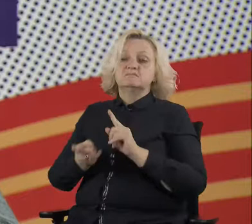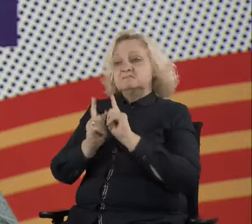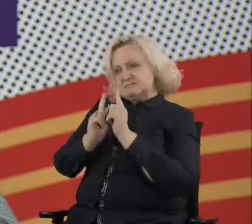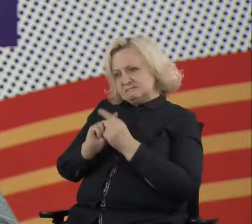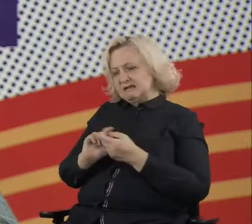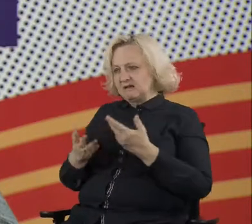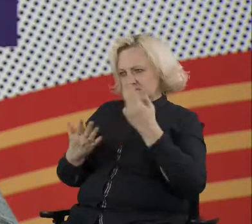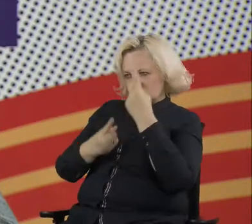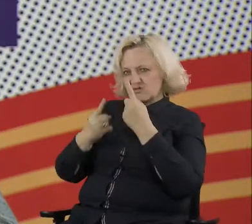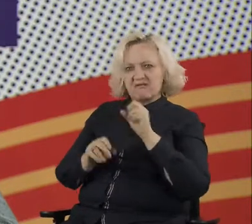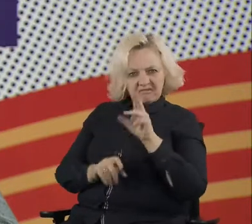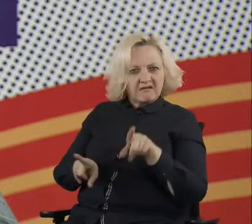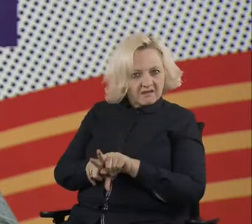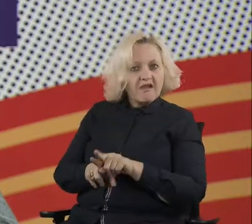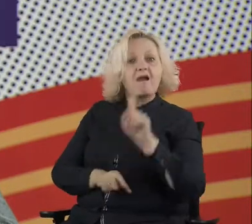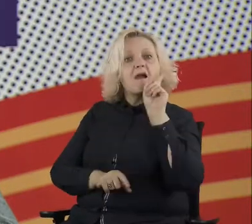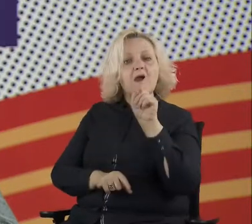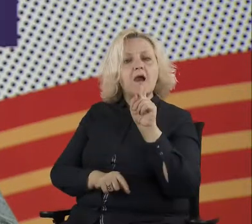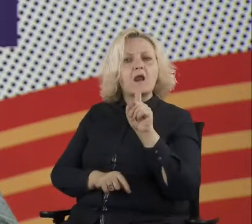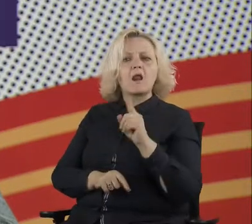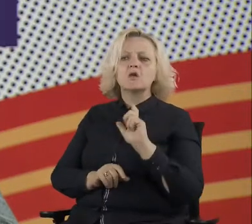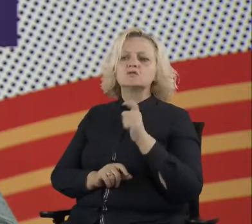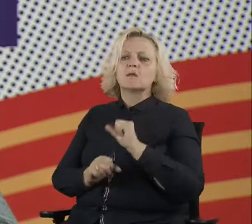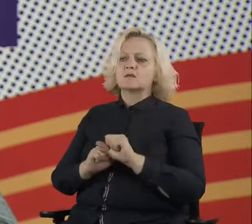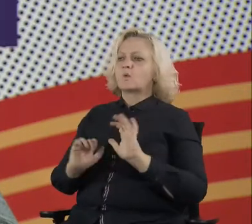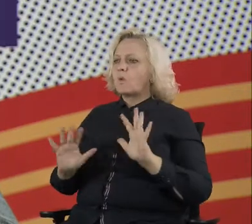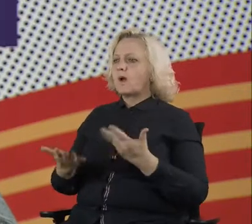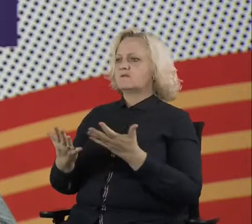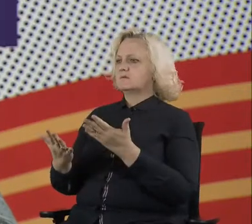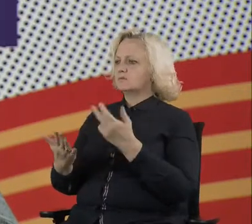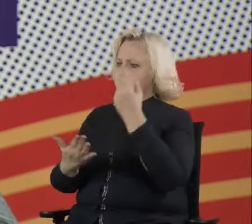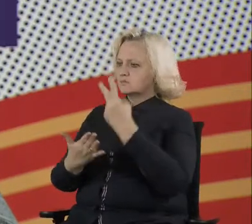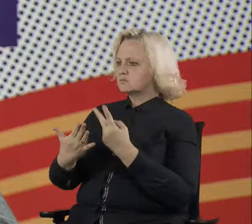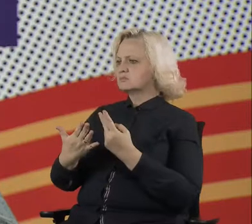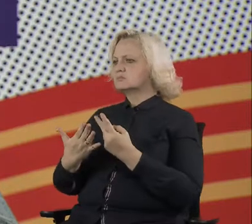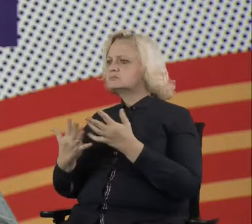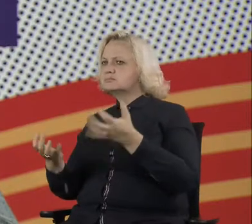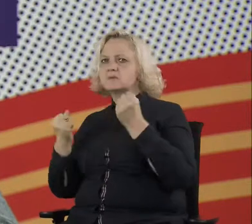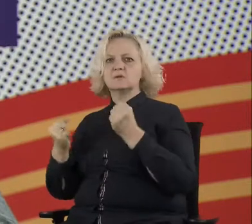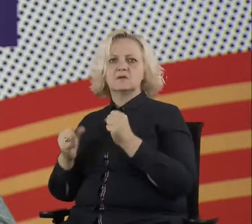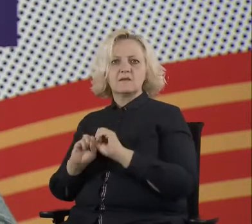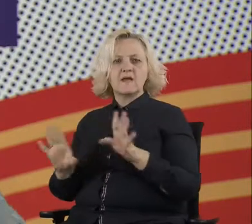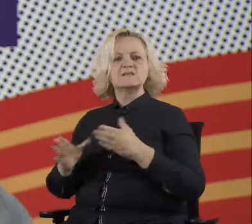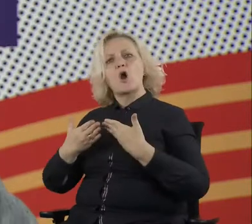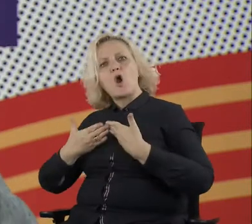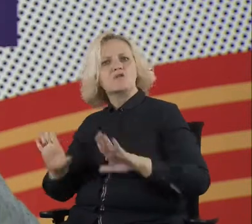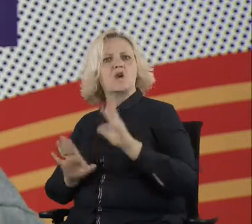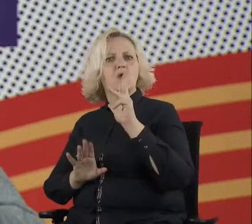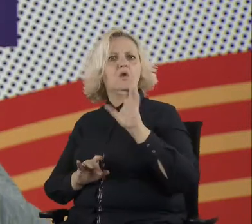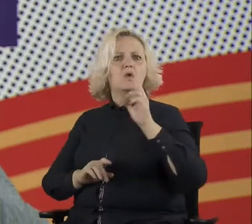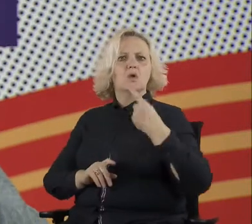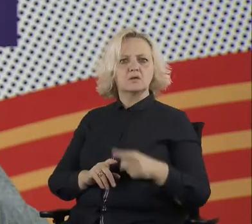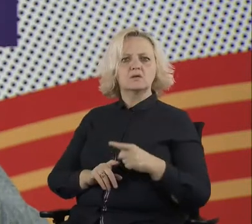that is not transparent. And when I'm talking about technology, I'm talking about open source, cannot be considered as democratic. And also this, this is